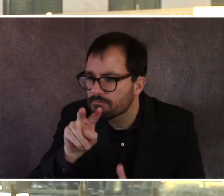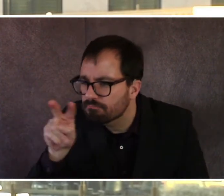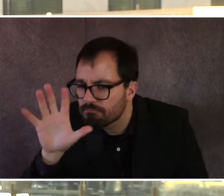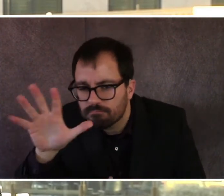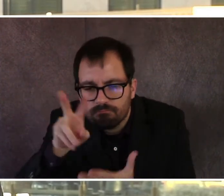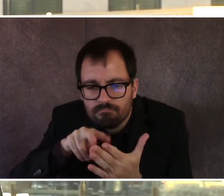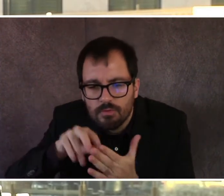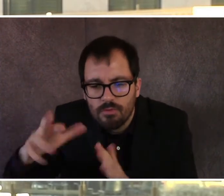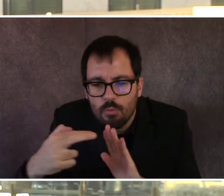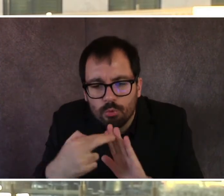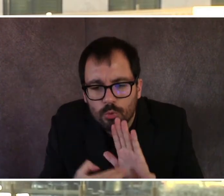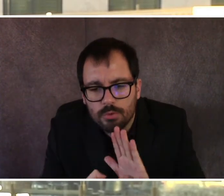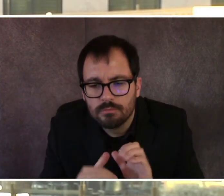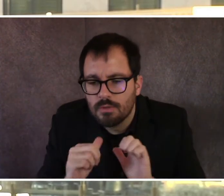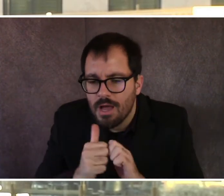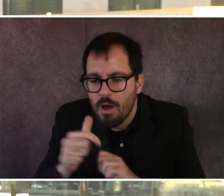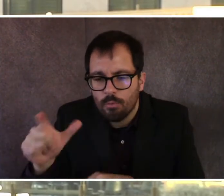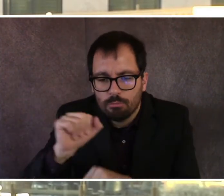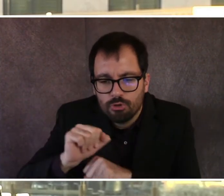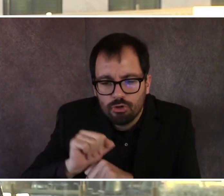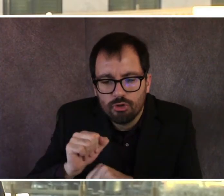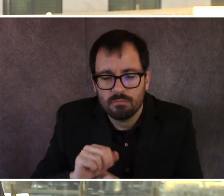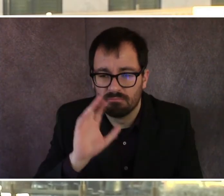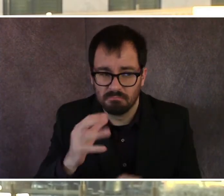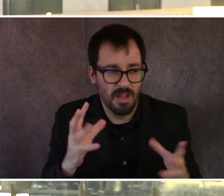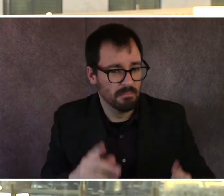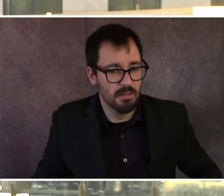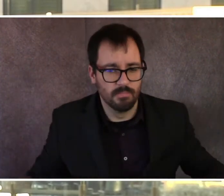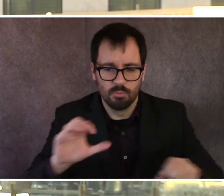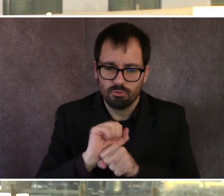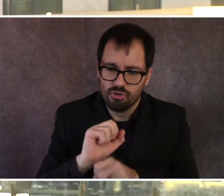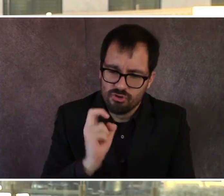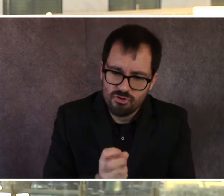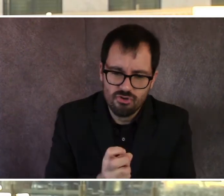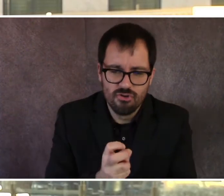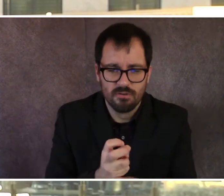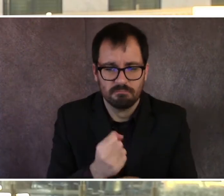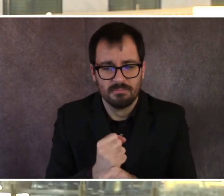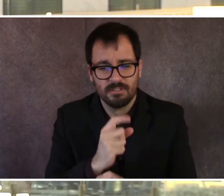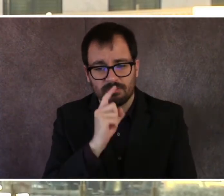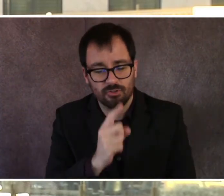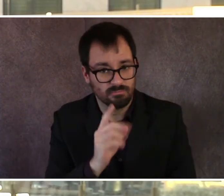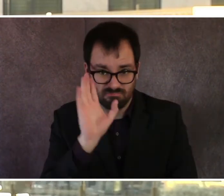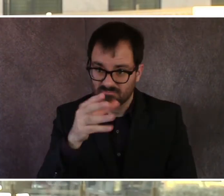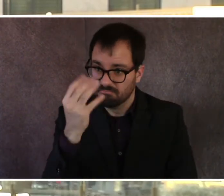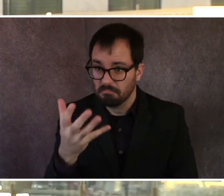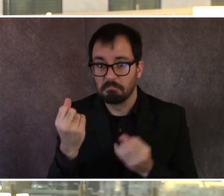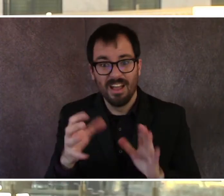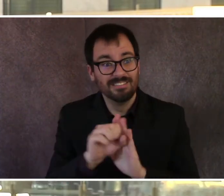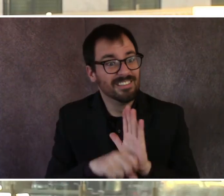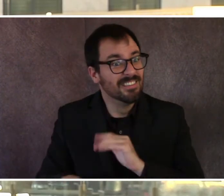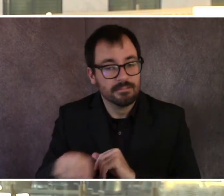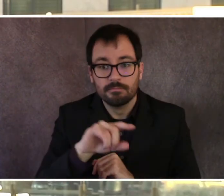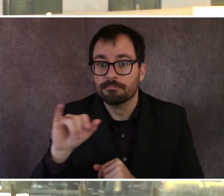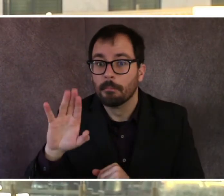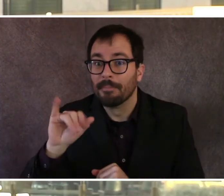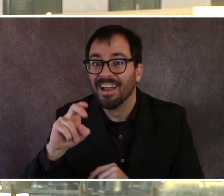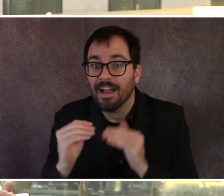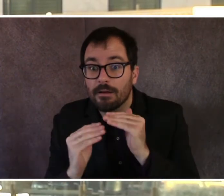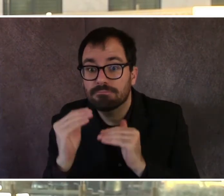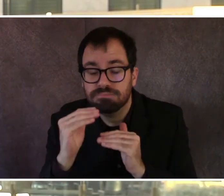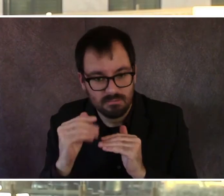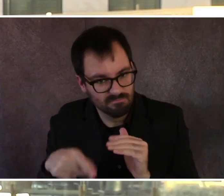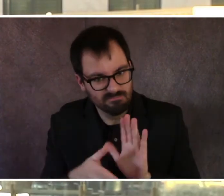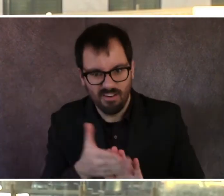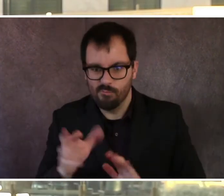their rules and regulations are. I know that everyone's working hard. Many of these states are run by Republican governors, uh, that they're, they're still